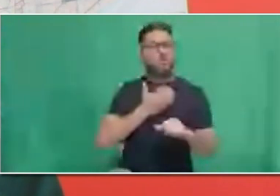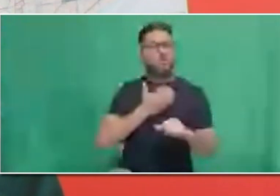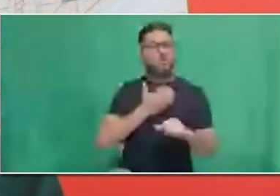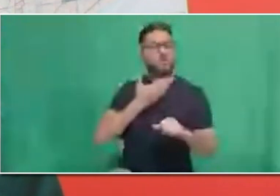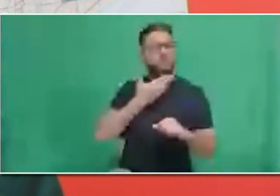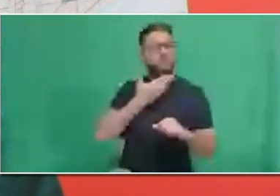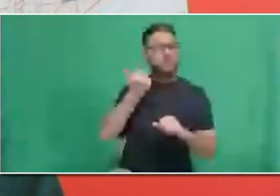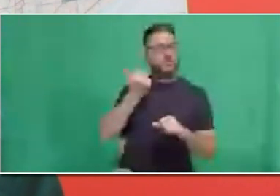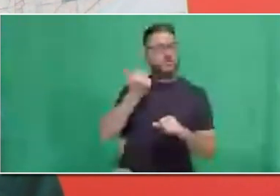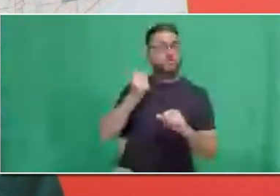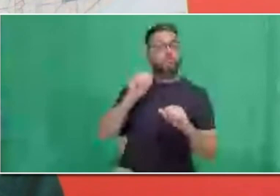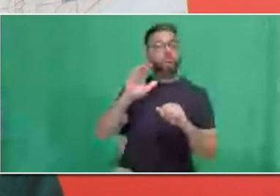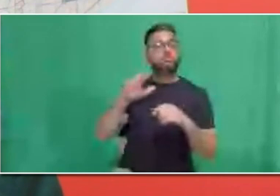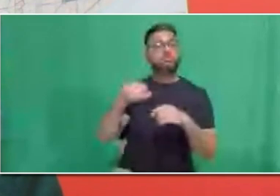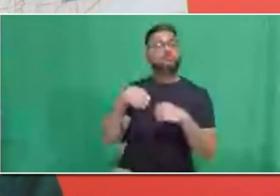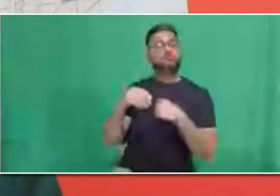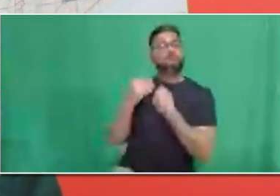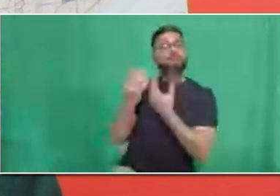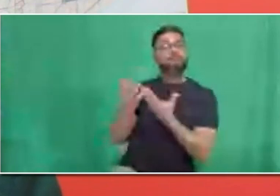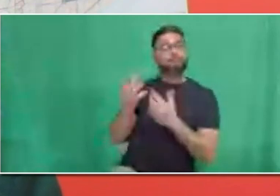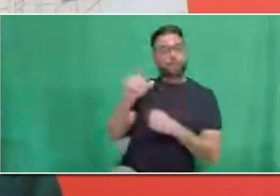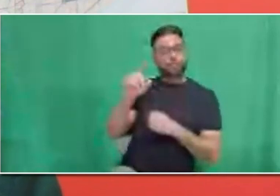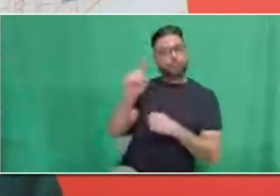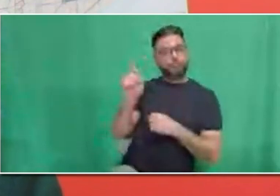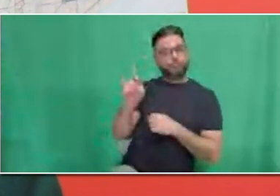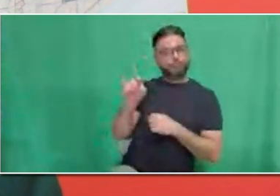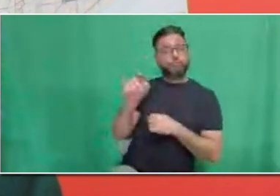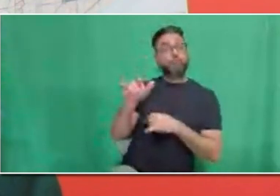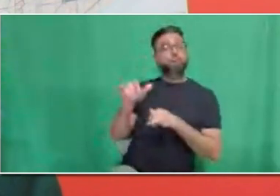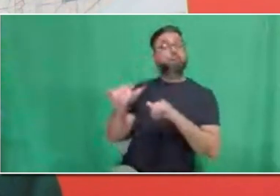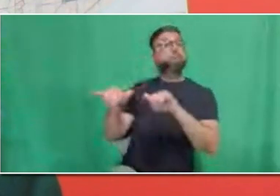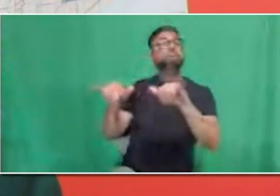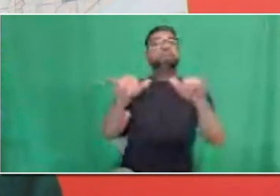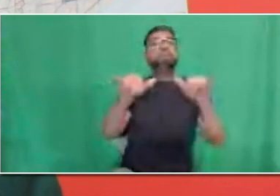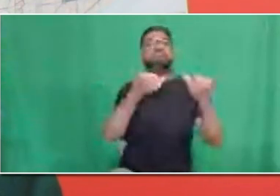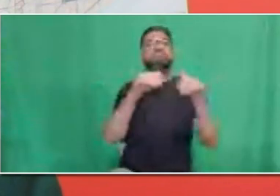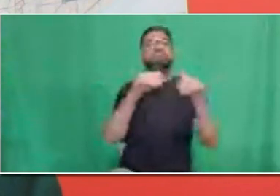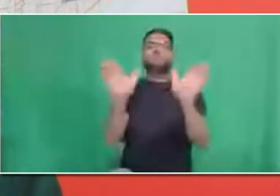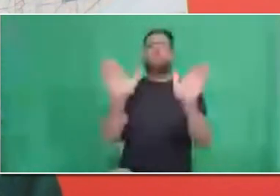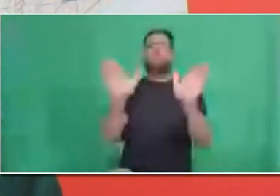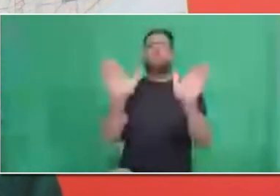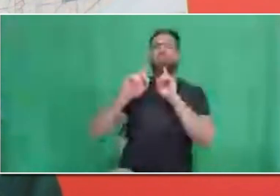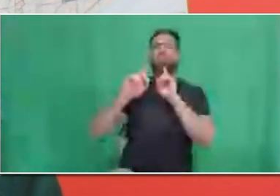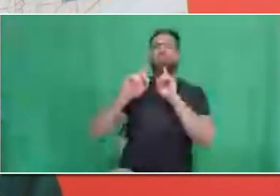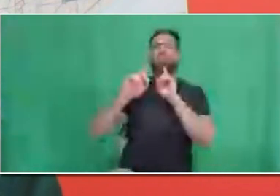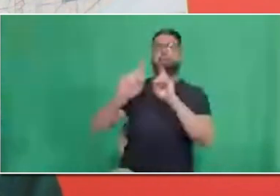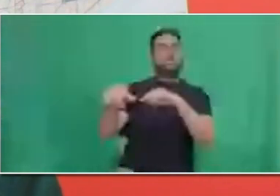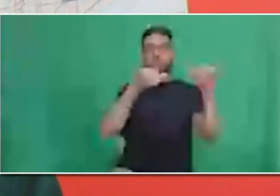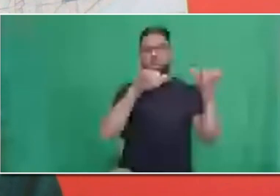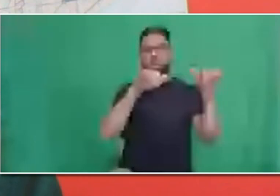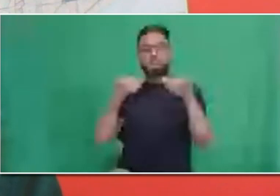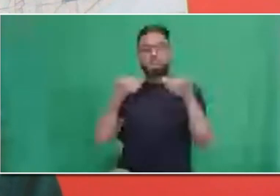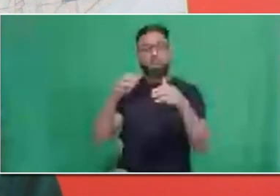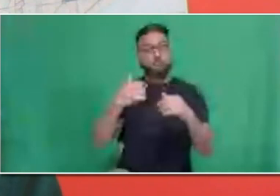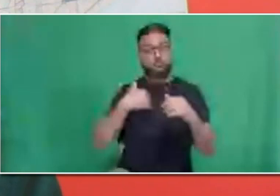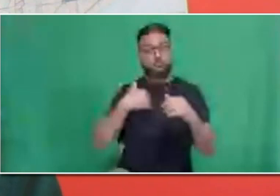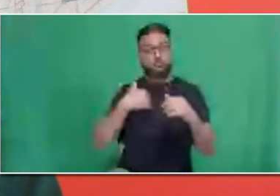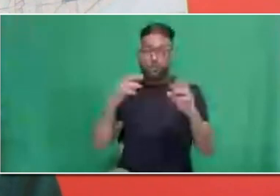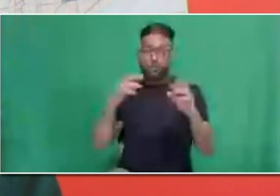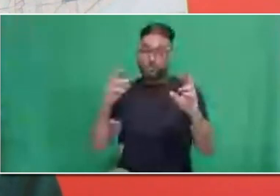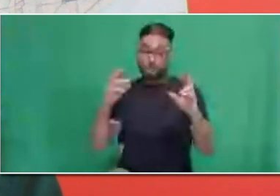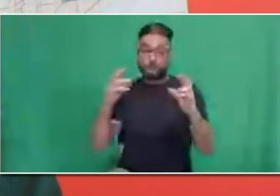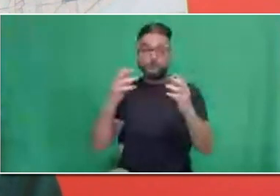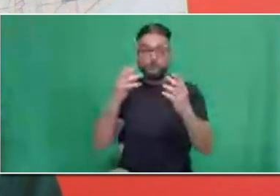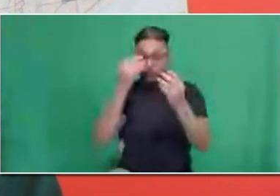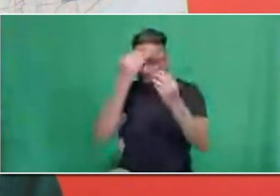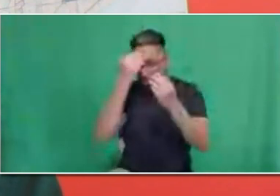questions and concerns about the information you received today. You can send additional questions to our email address at jobs